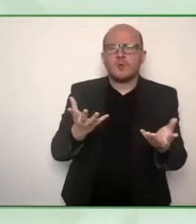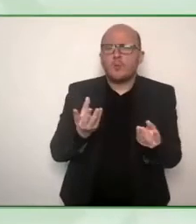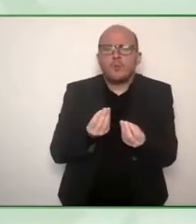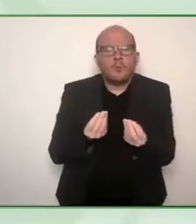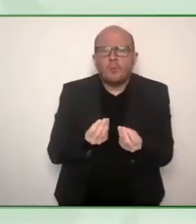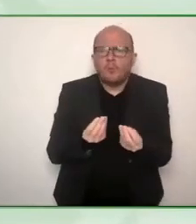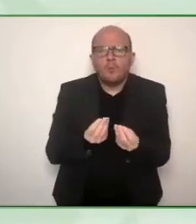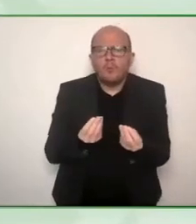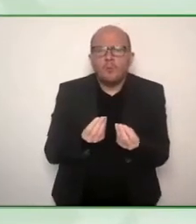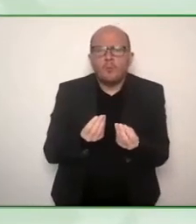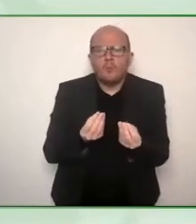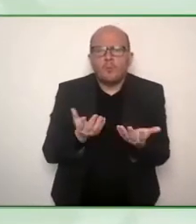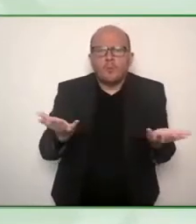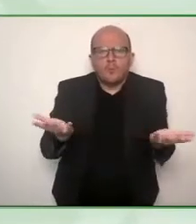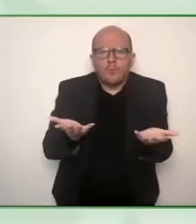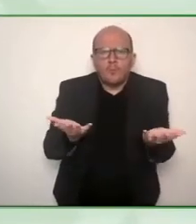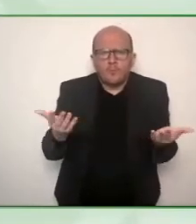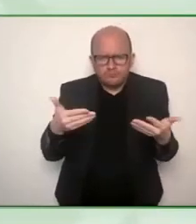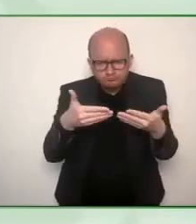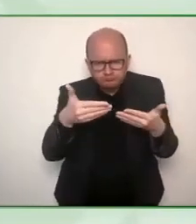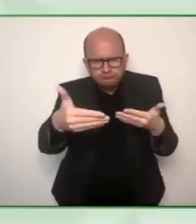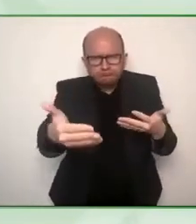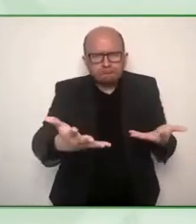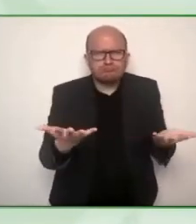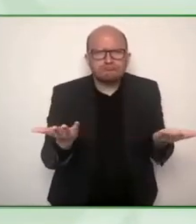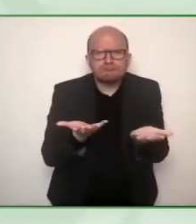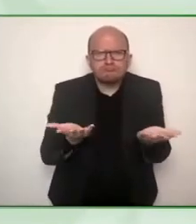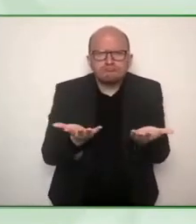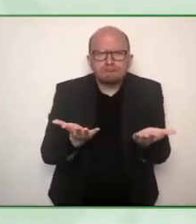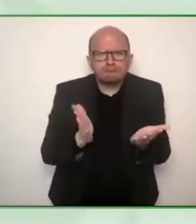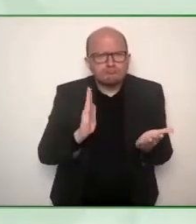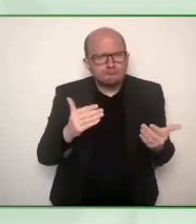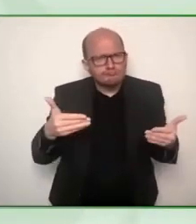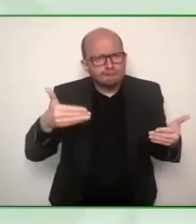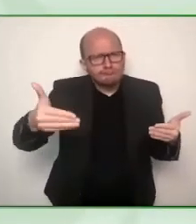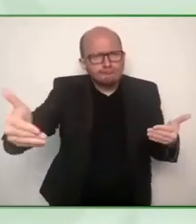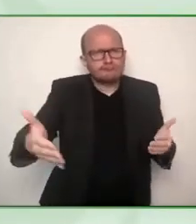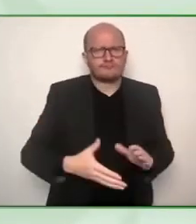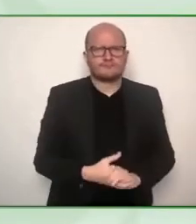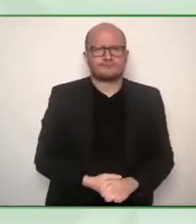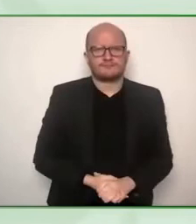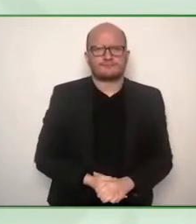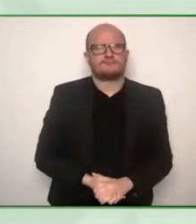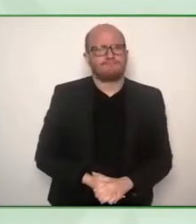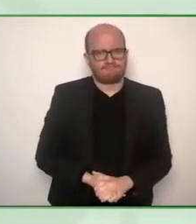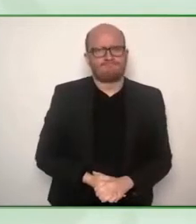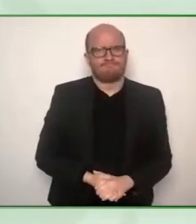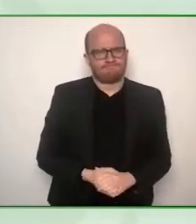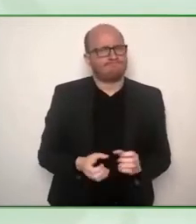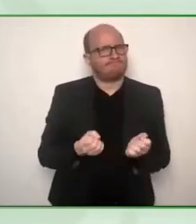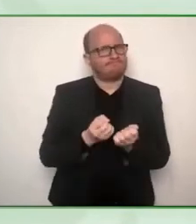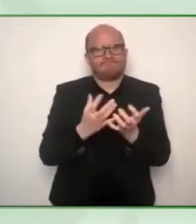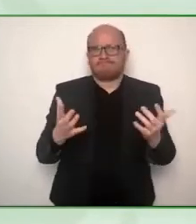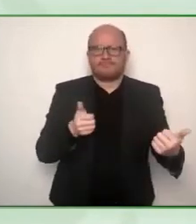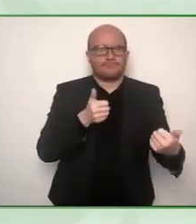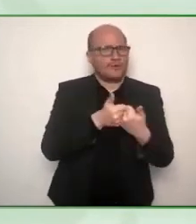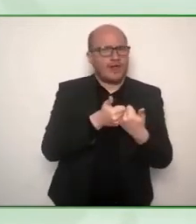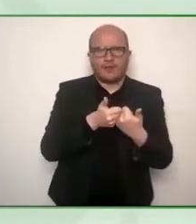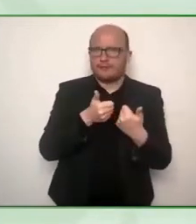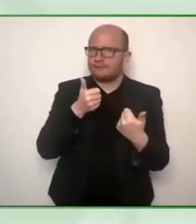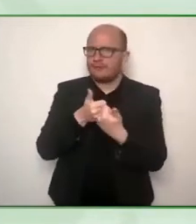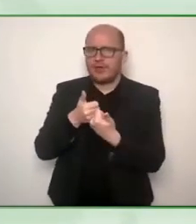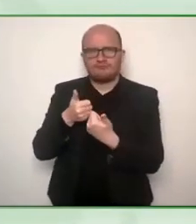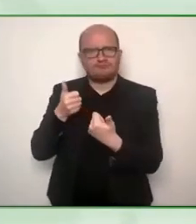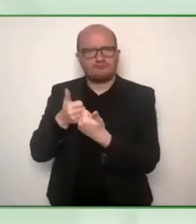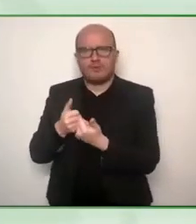there's so many different challenges going forward one of the biggest challenges is that people with